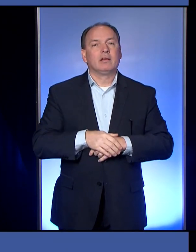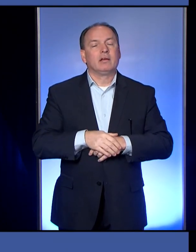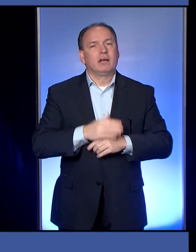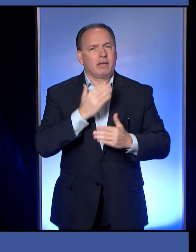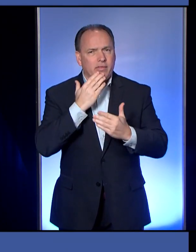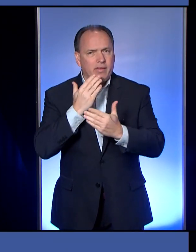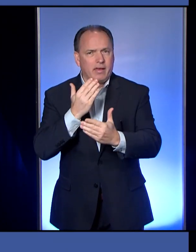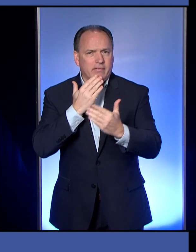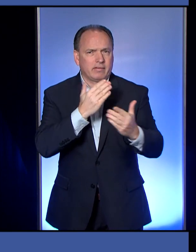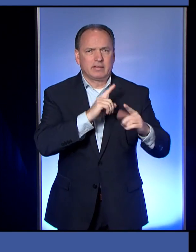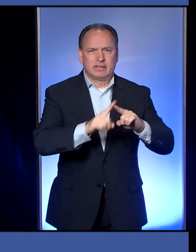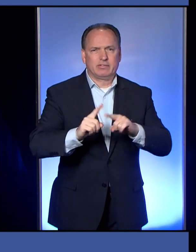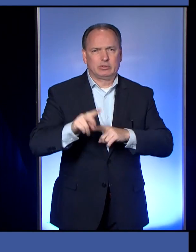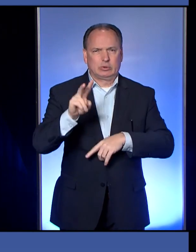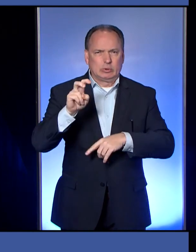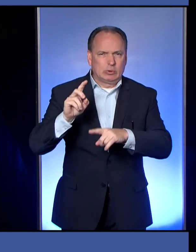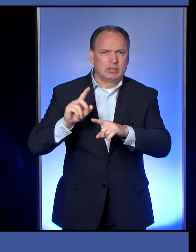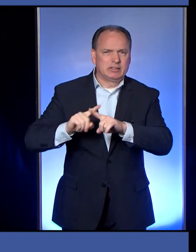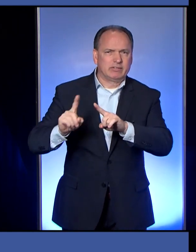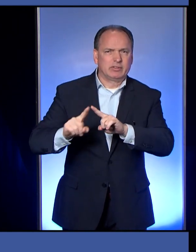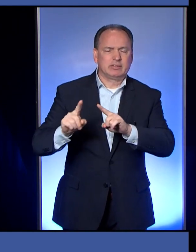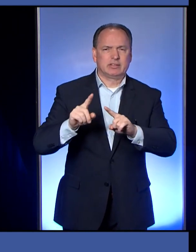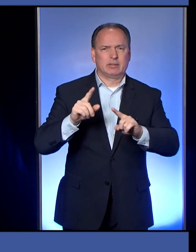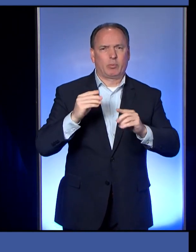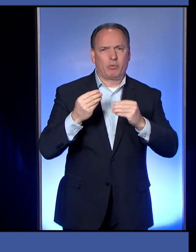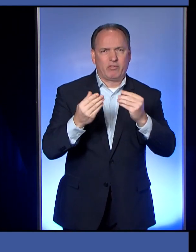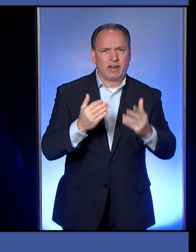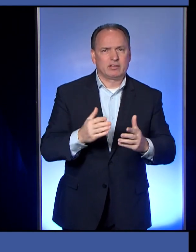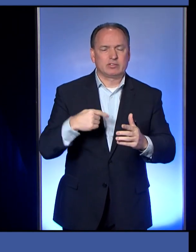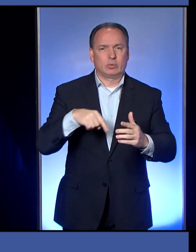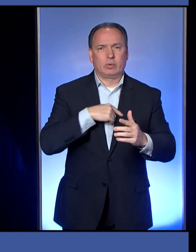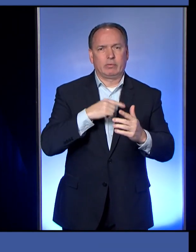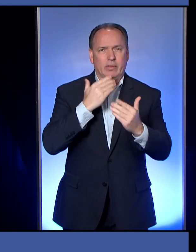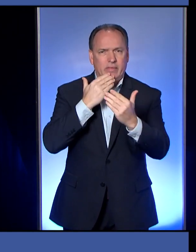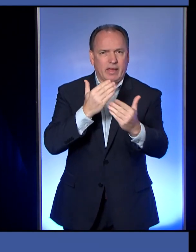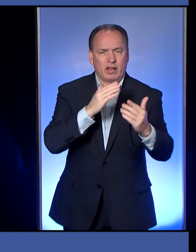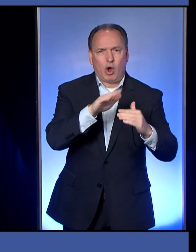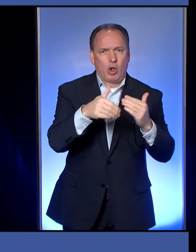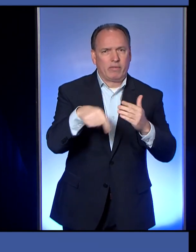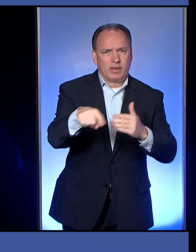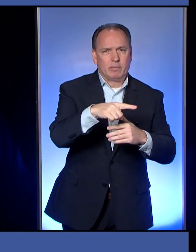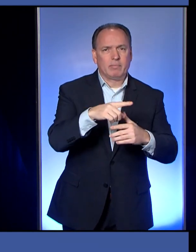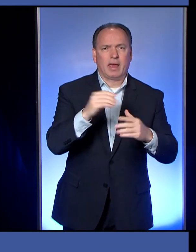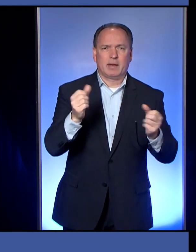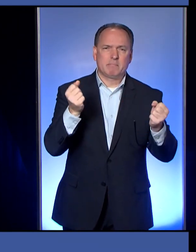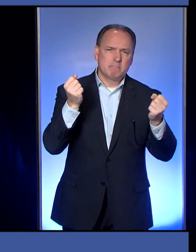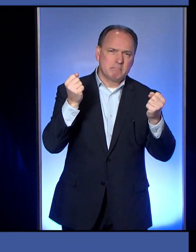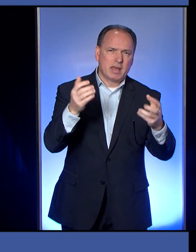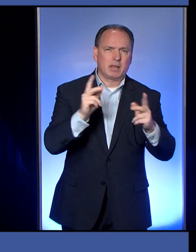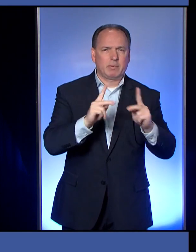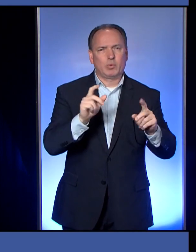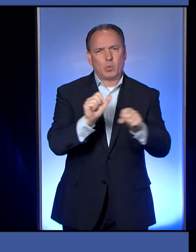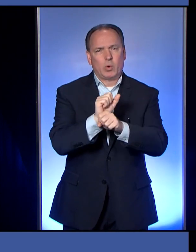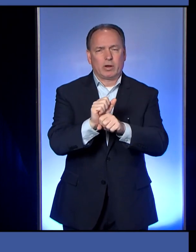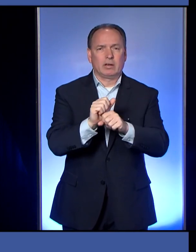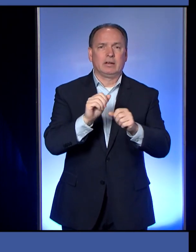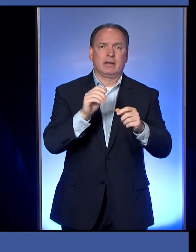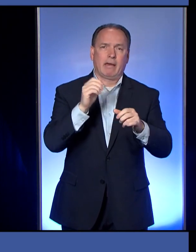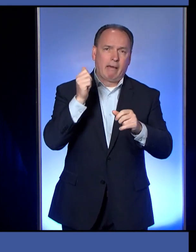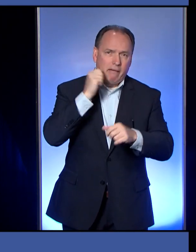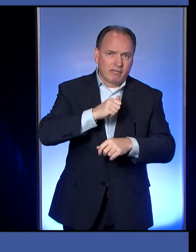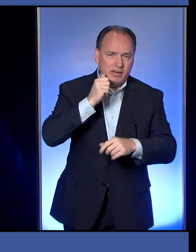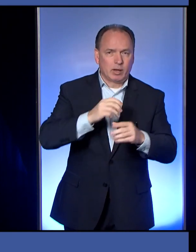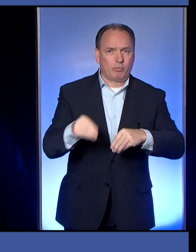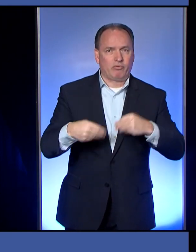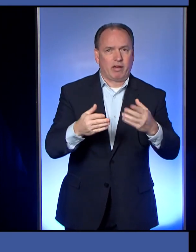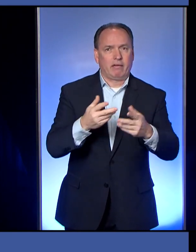over 200 different providers that we contract with here in Erie County. I'd like to thank them and the thousands of people who work with those individuals for providing